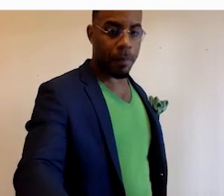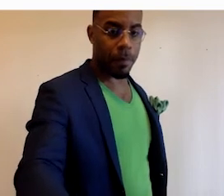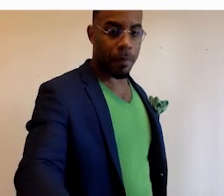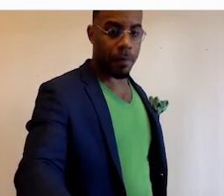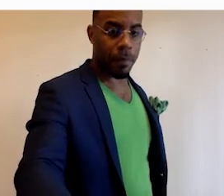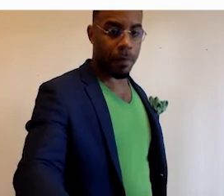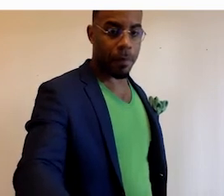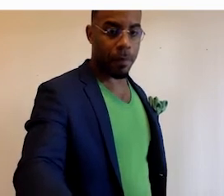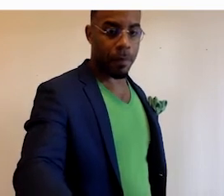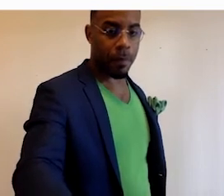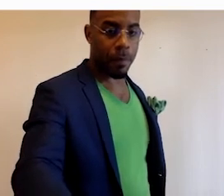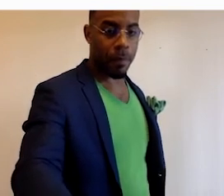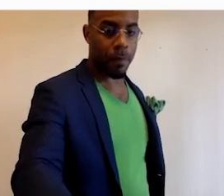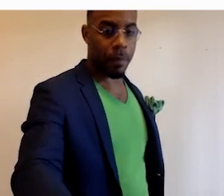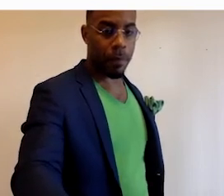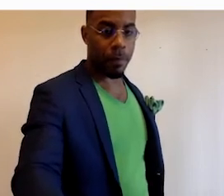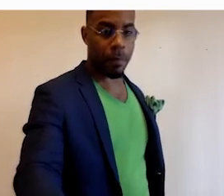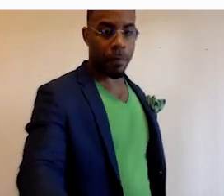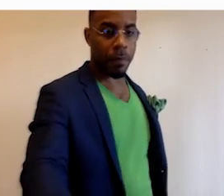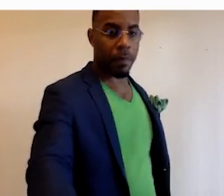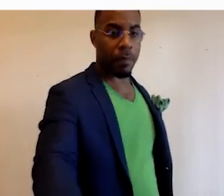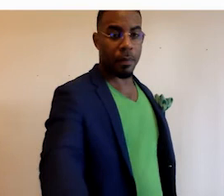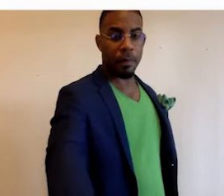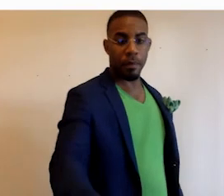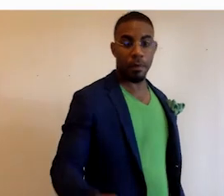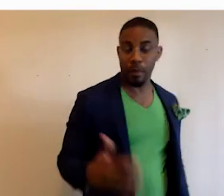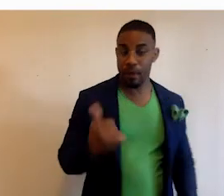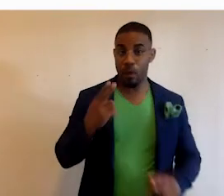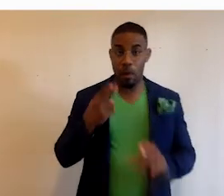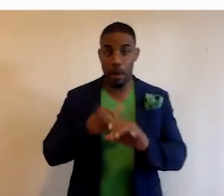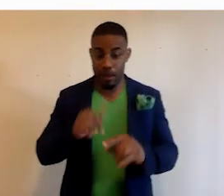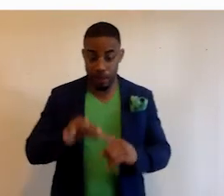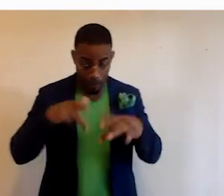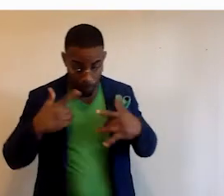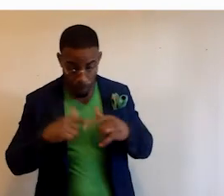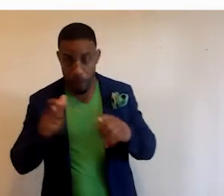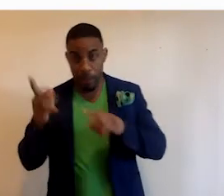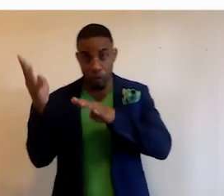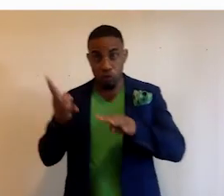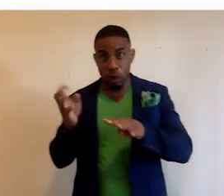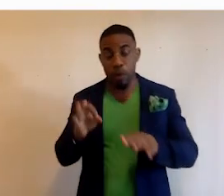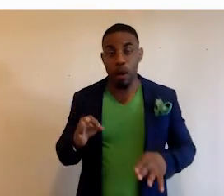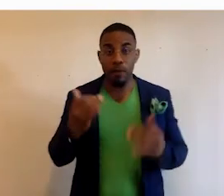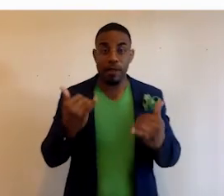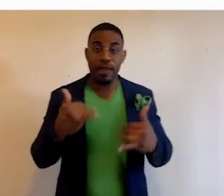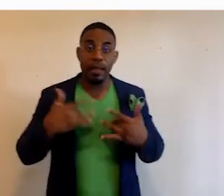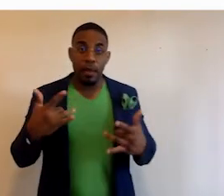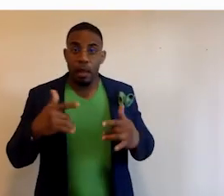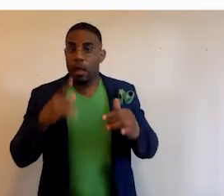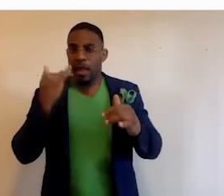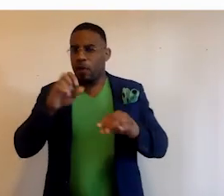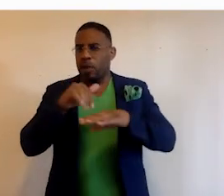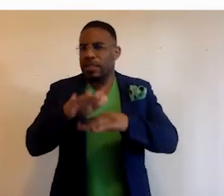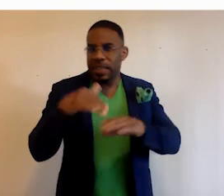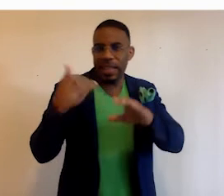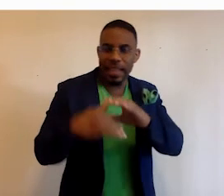Yes. Anyone that's participating in this particular event or on this stream of today's event, if you send